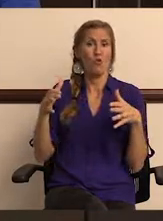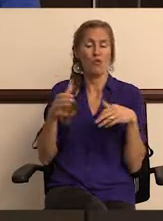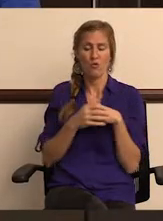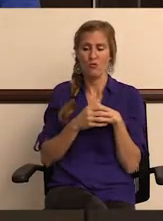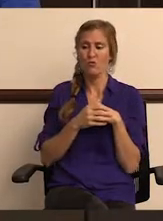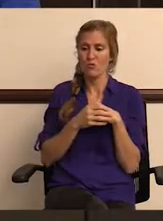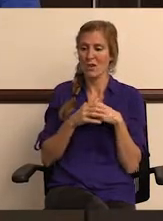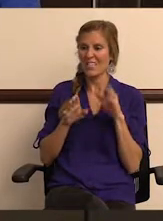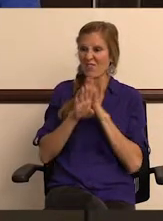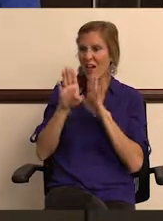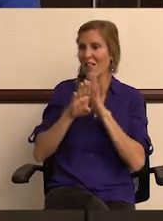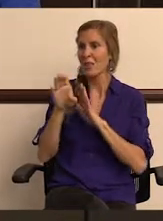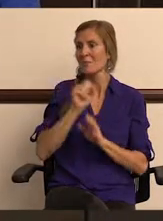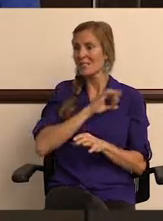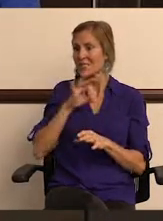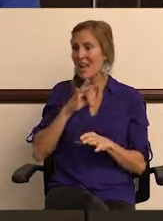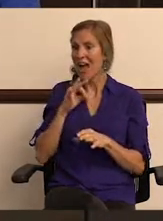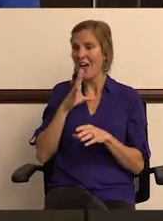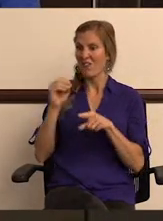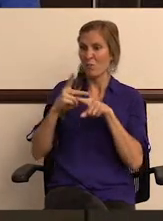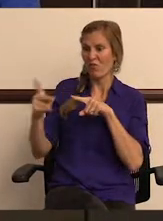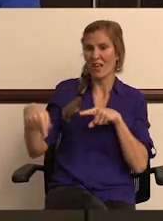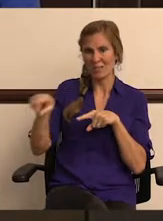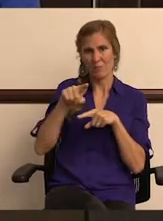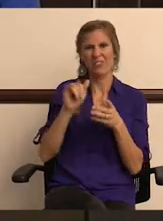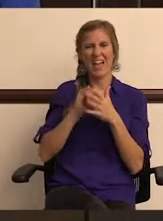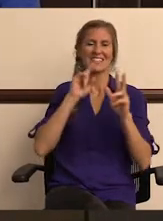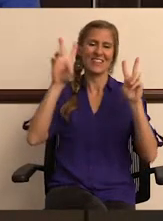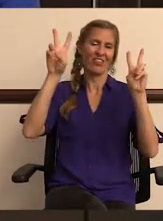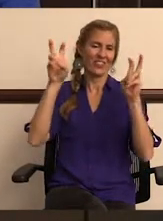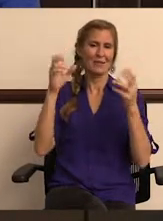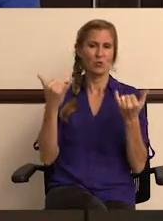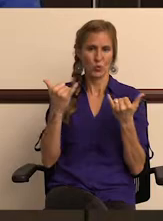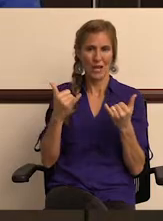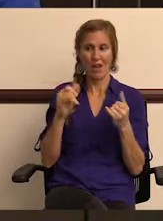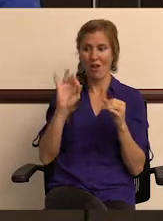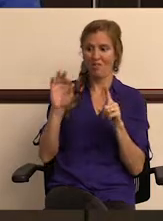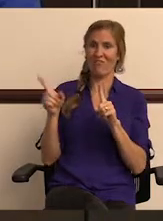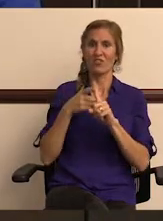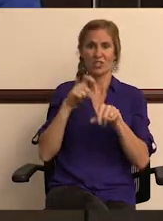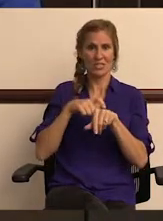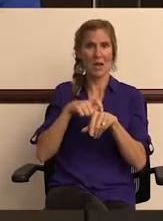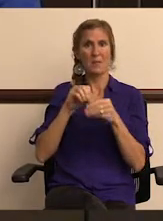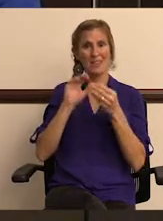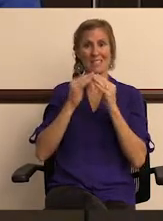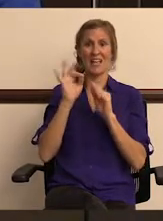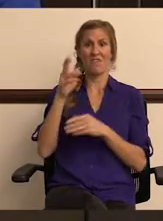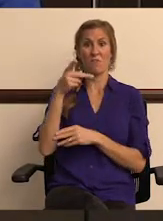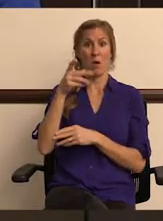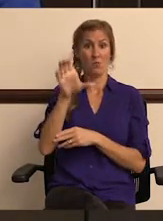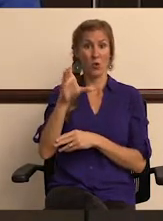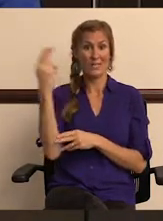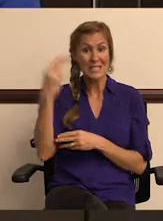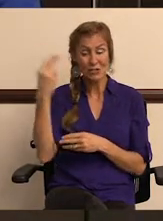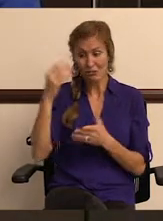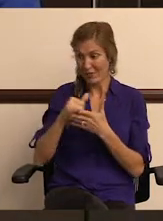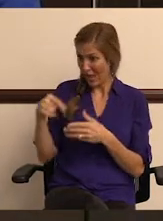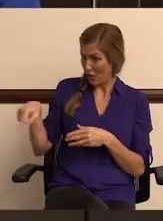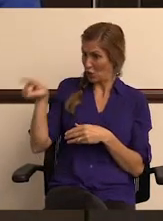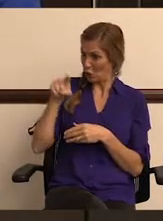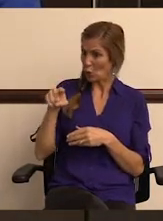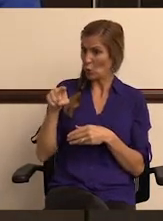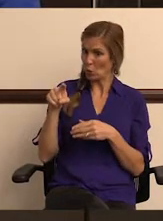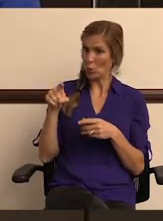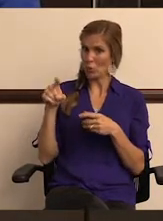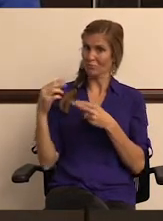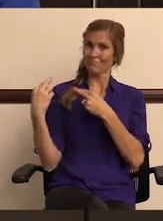and, you know, develop staff and professionalize. I know that's a theme today of the topic is how for the first time in the city of Palm Coast history,